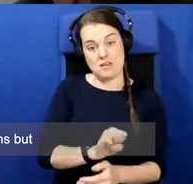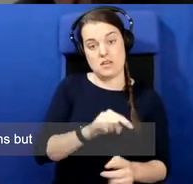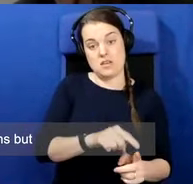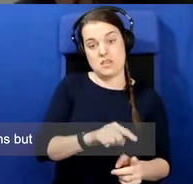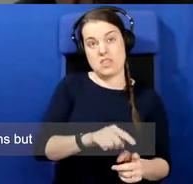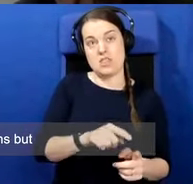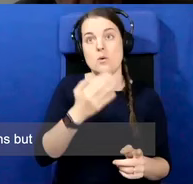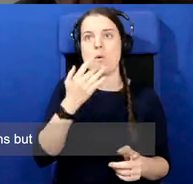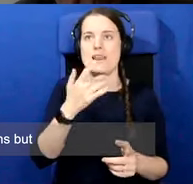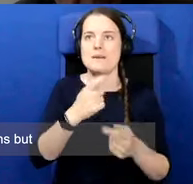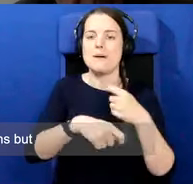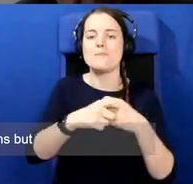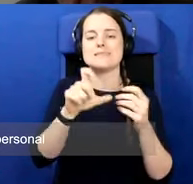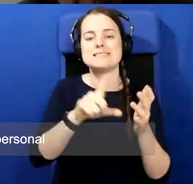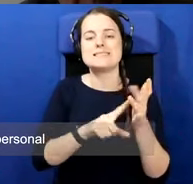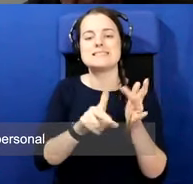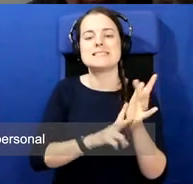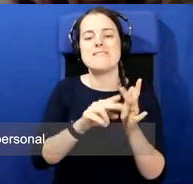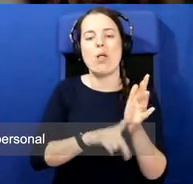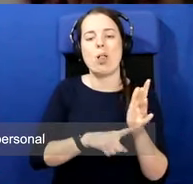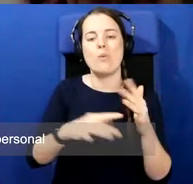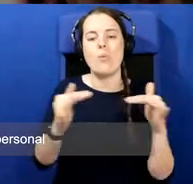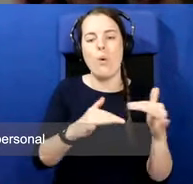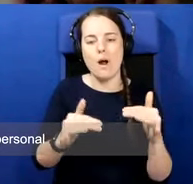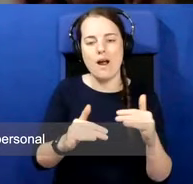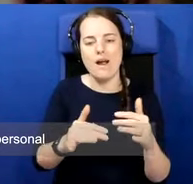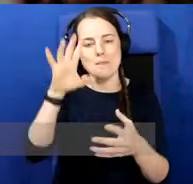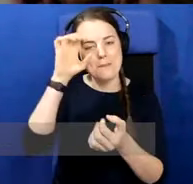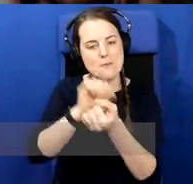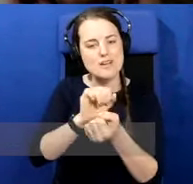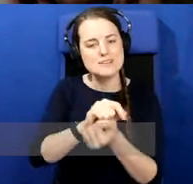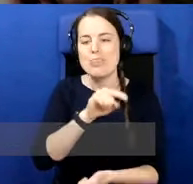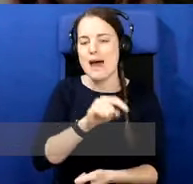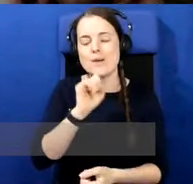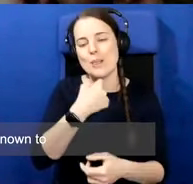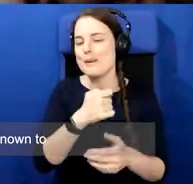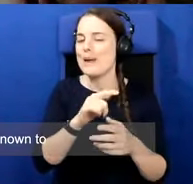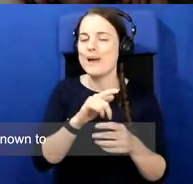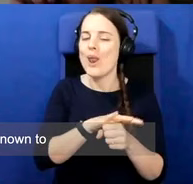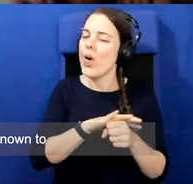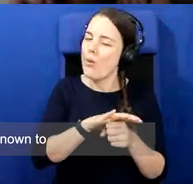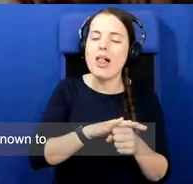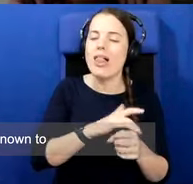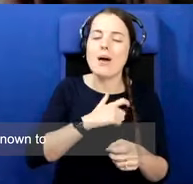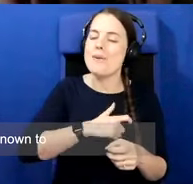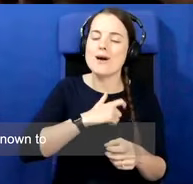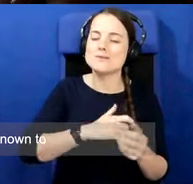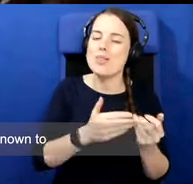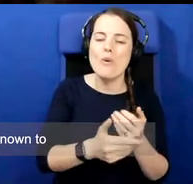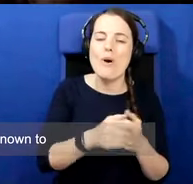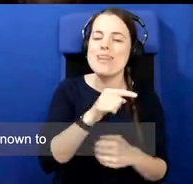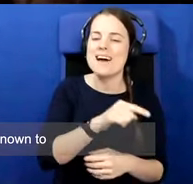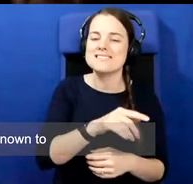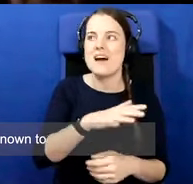War commemorations. But that's going to be much more personal and local. It's going to be family X